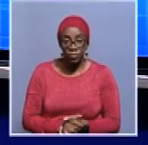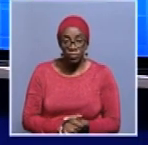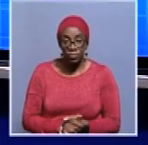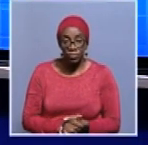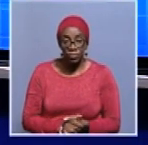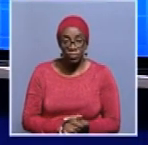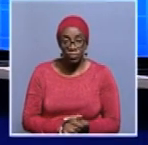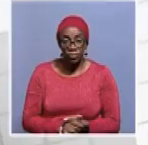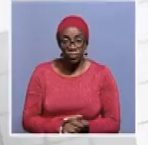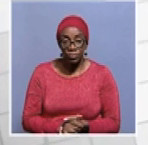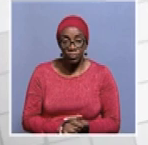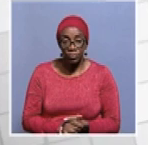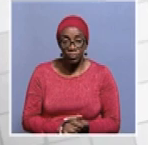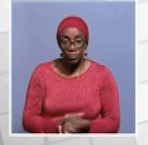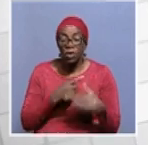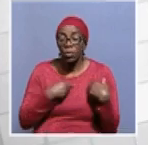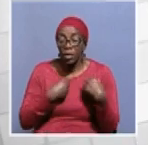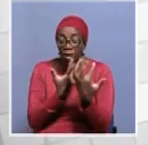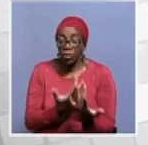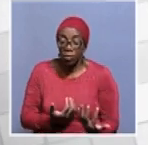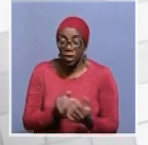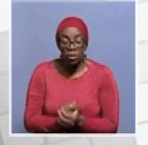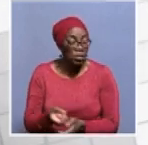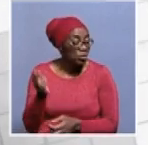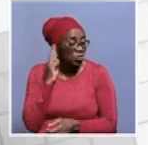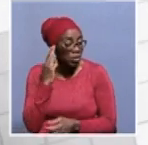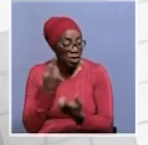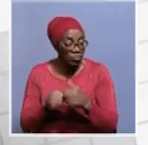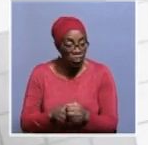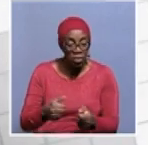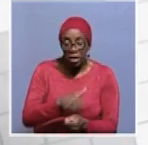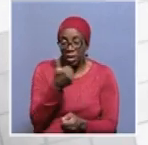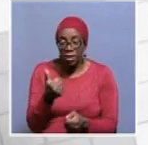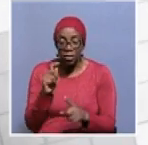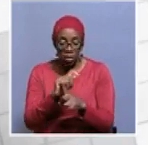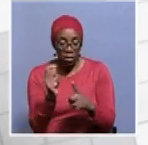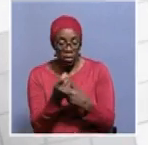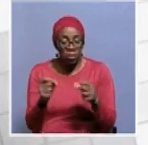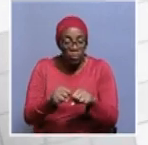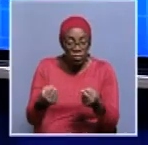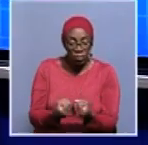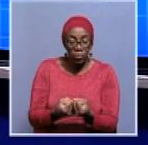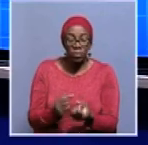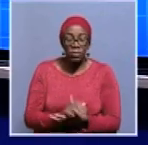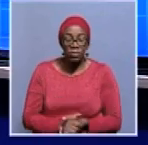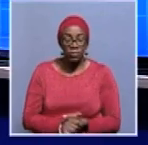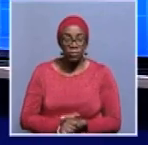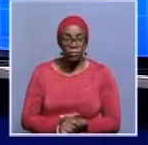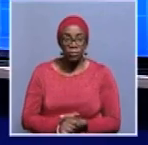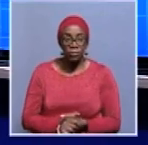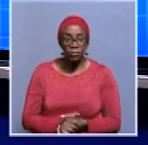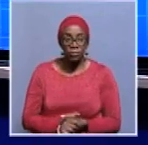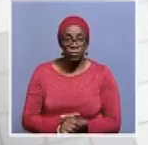to that we have received we are still waiting to get confirmation from our traditional authority good numbers there on